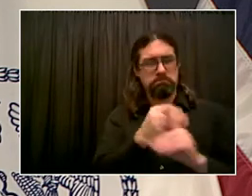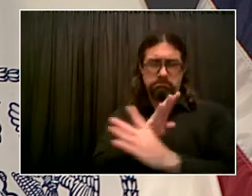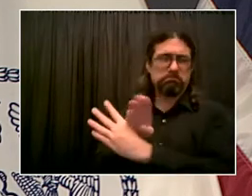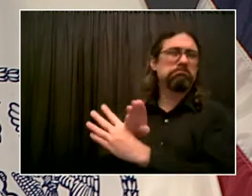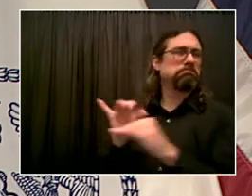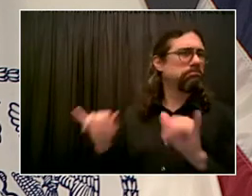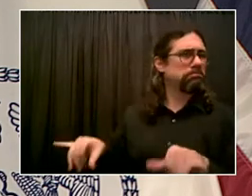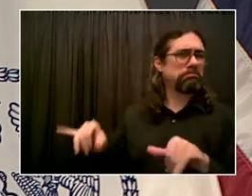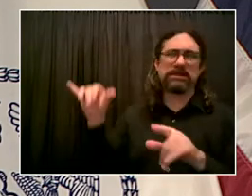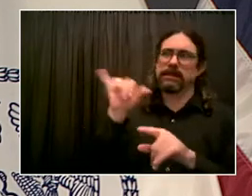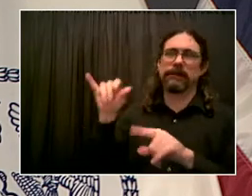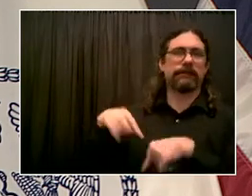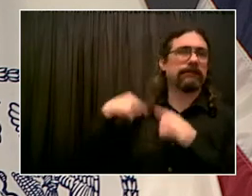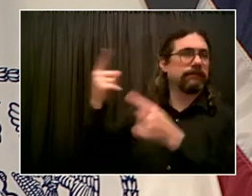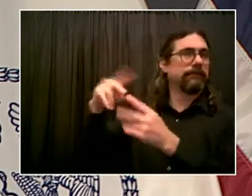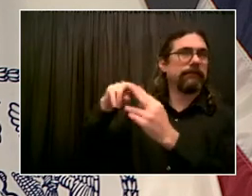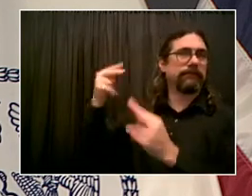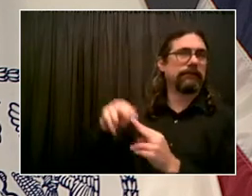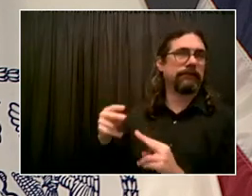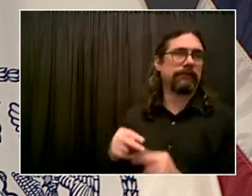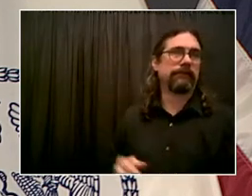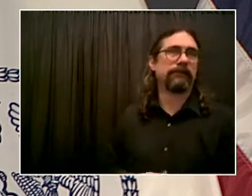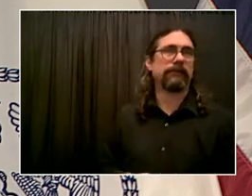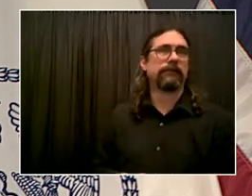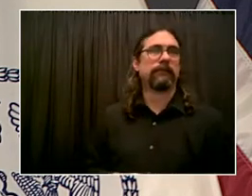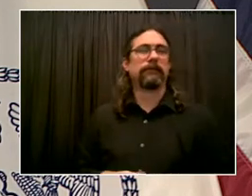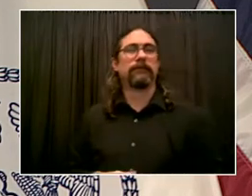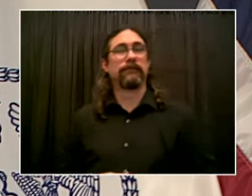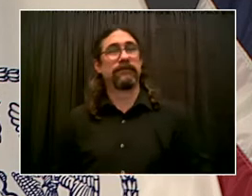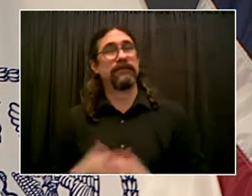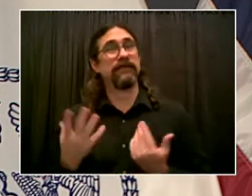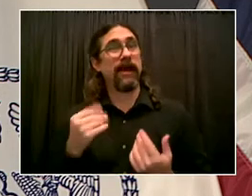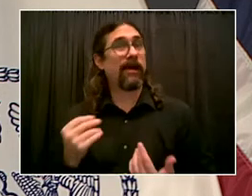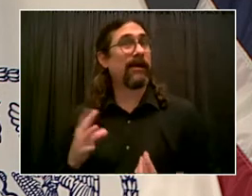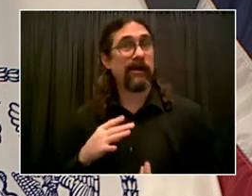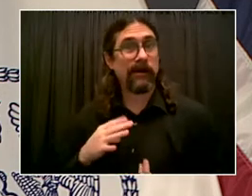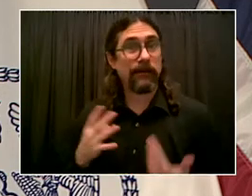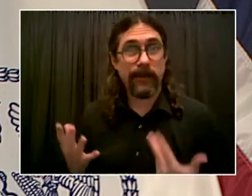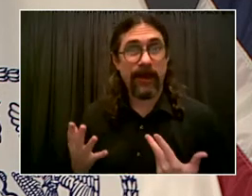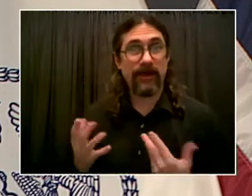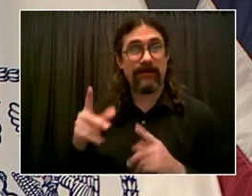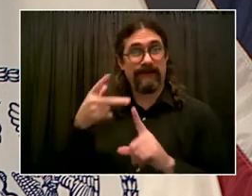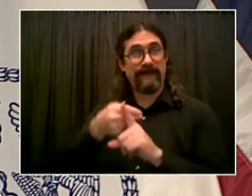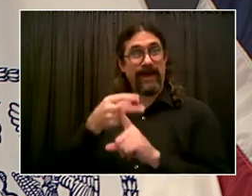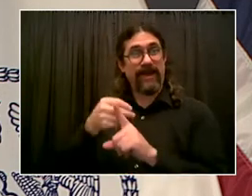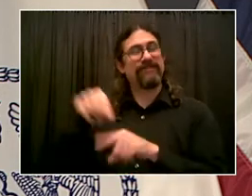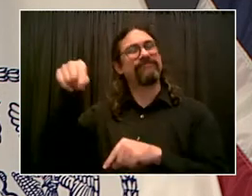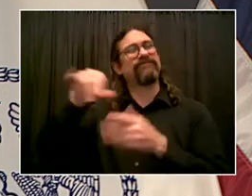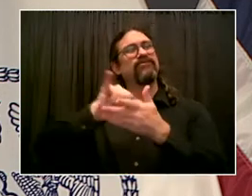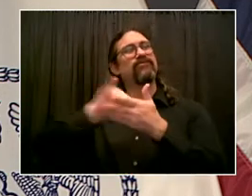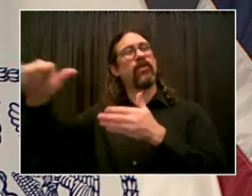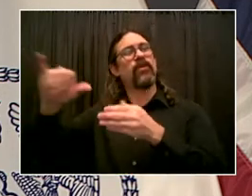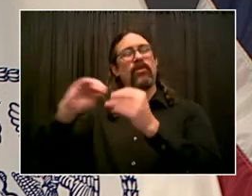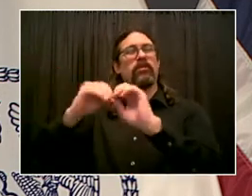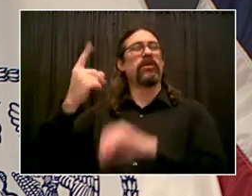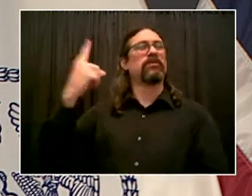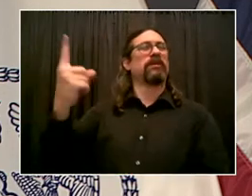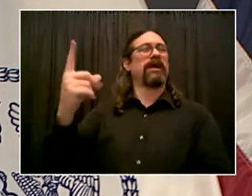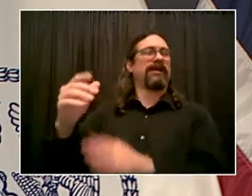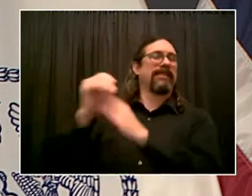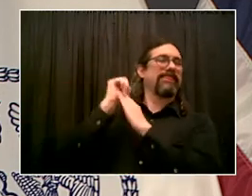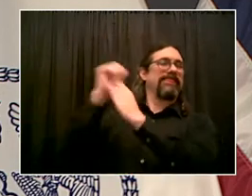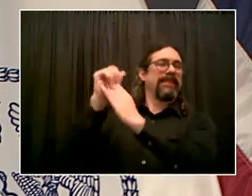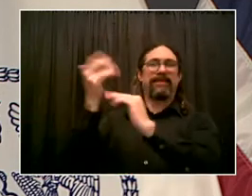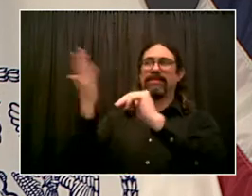we've got more work to do now. So my message has been consistent now, literally for months. Everywhere, we